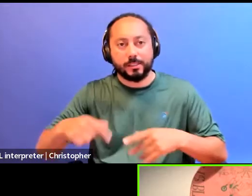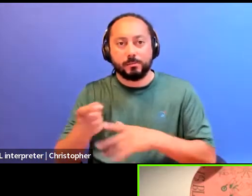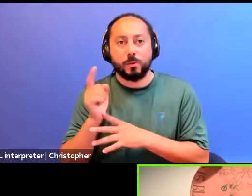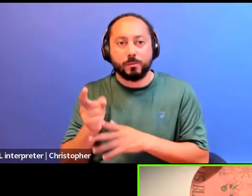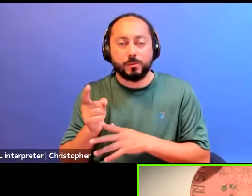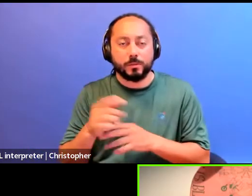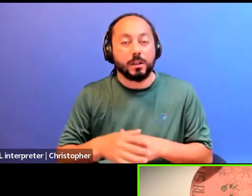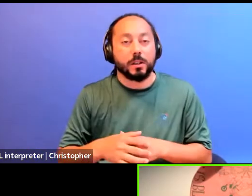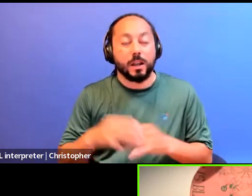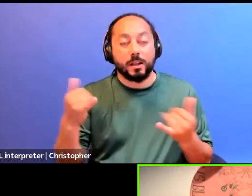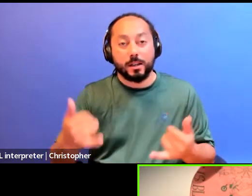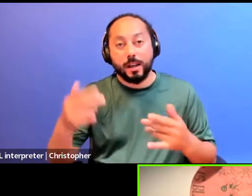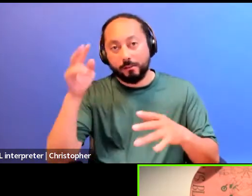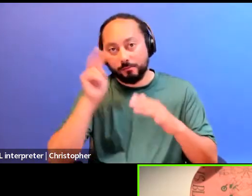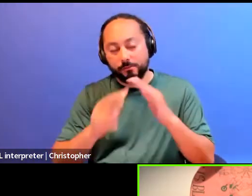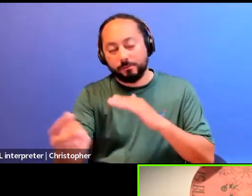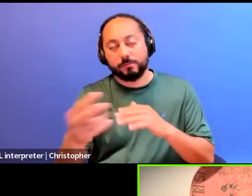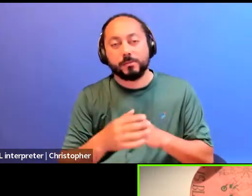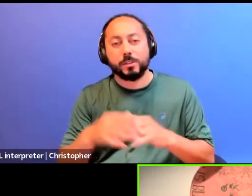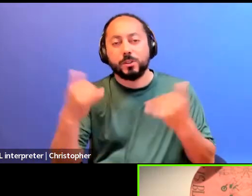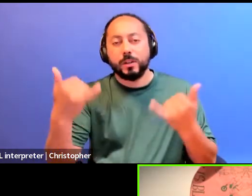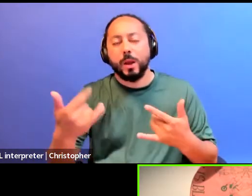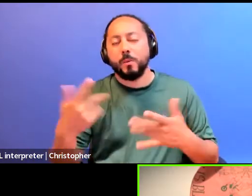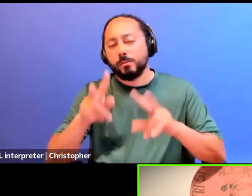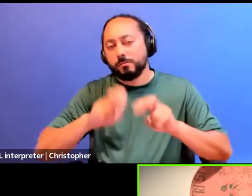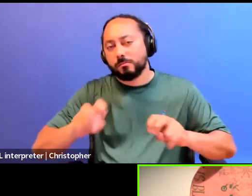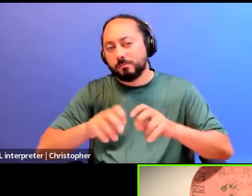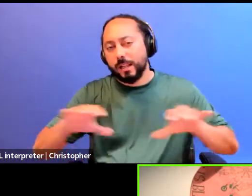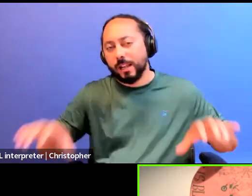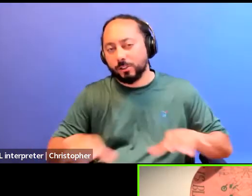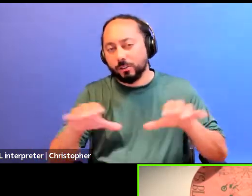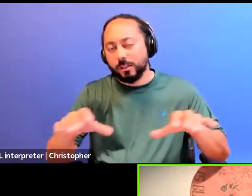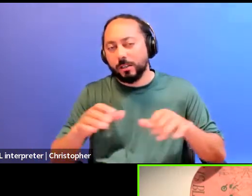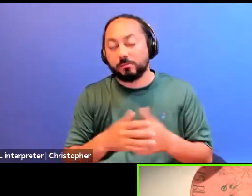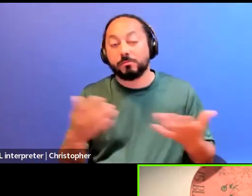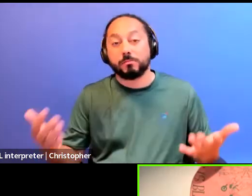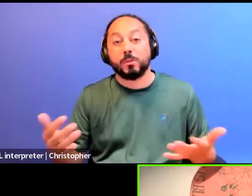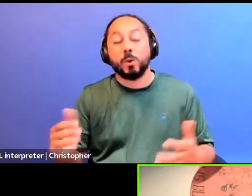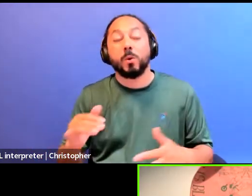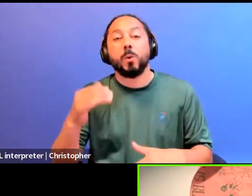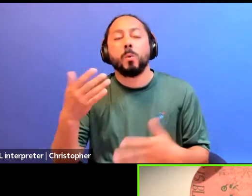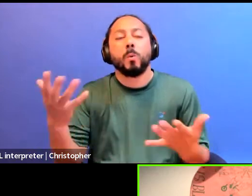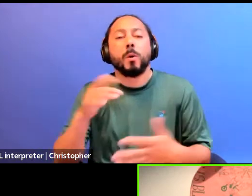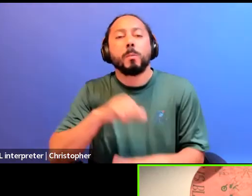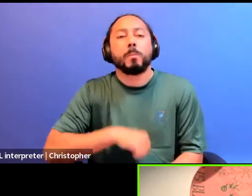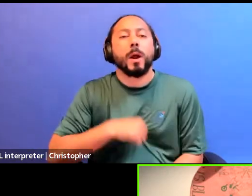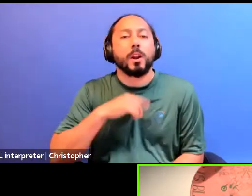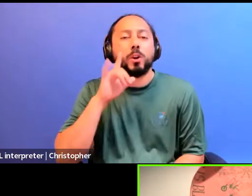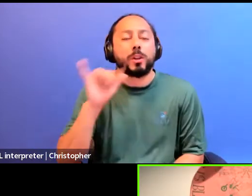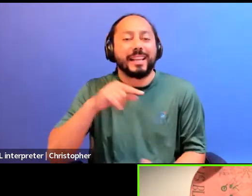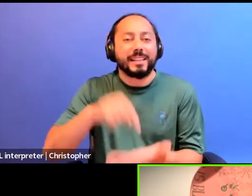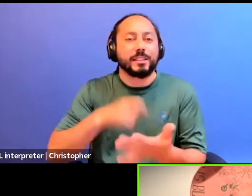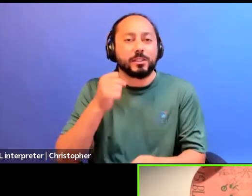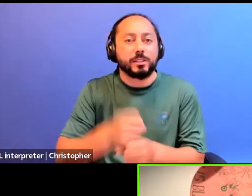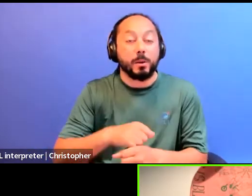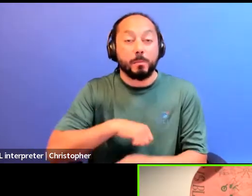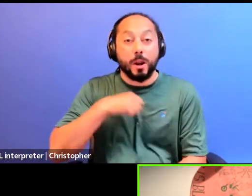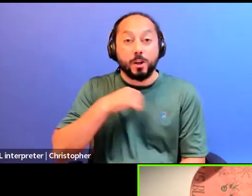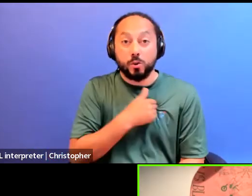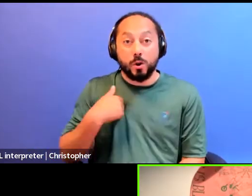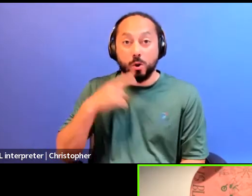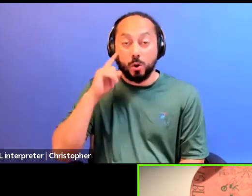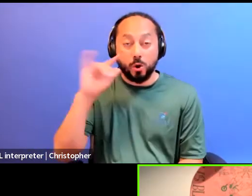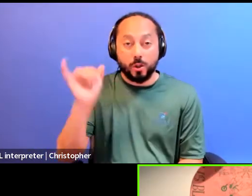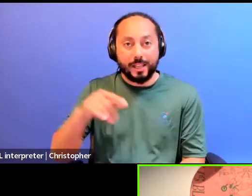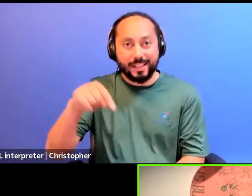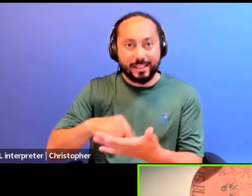this little speculative exercise, which is to ask what would Pride have looked like this year, what would Pride in Toronto, for example, look like this